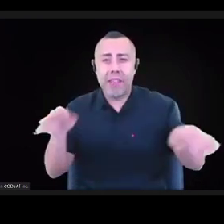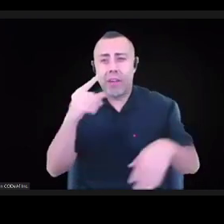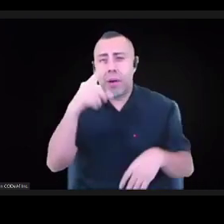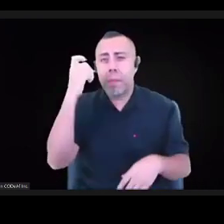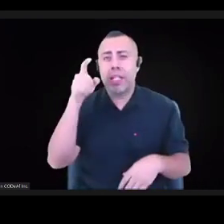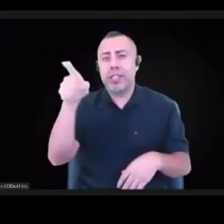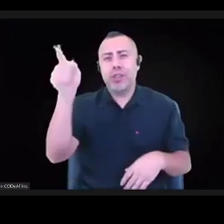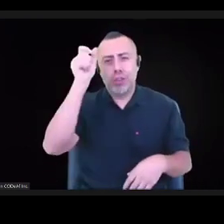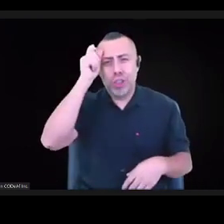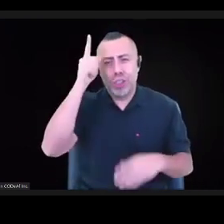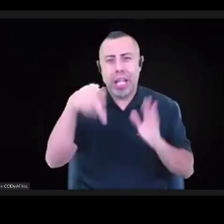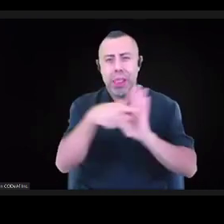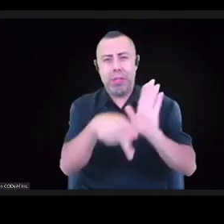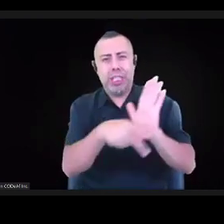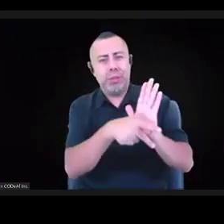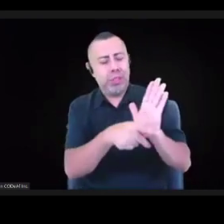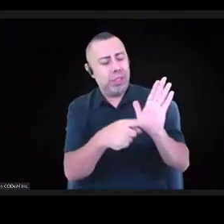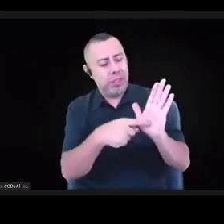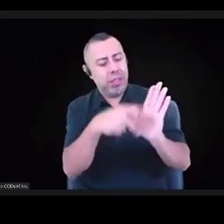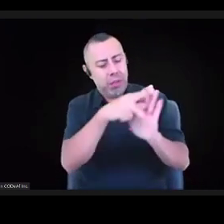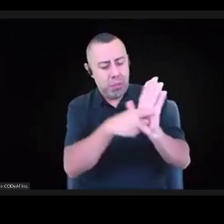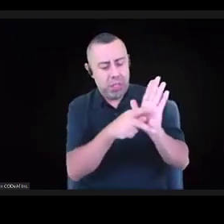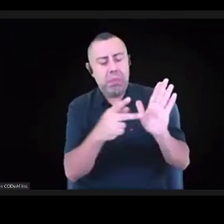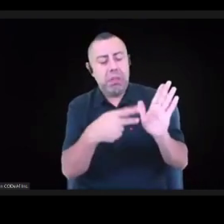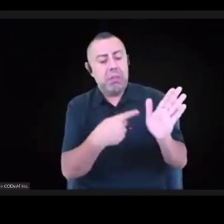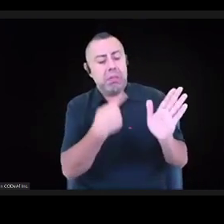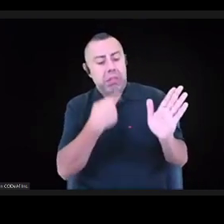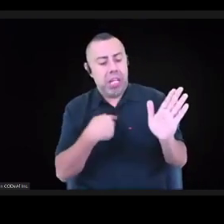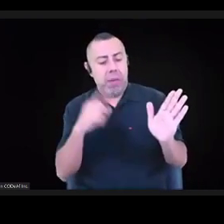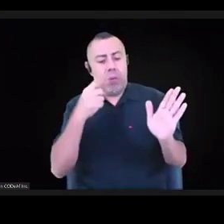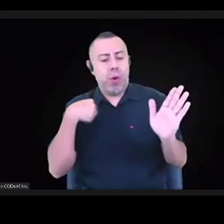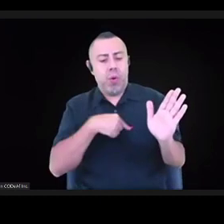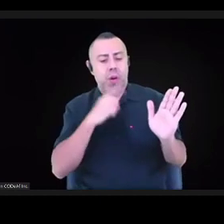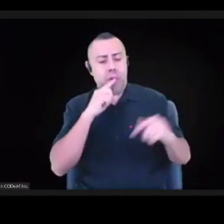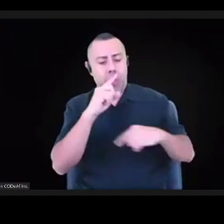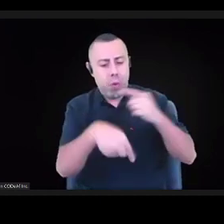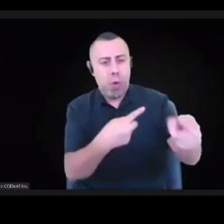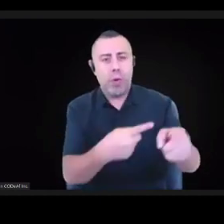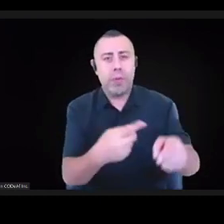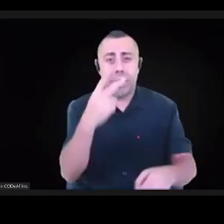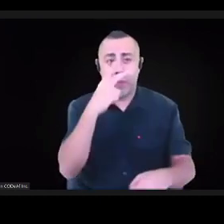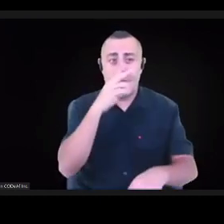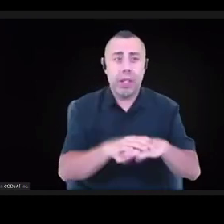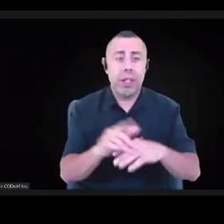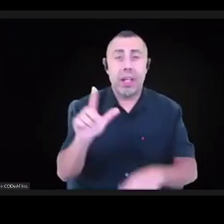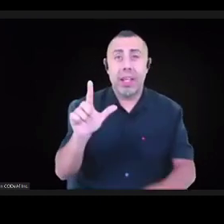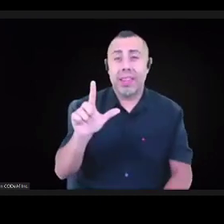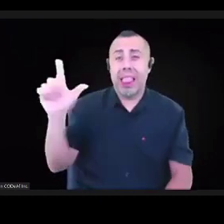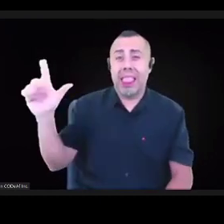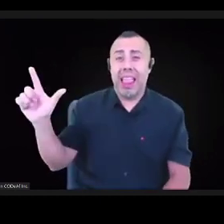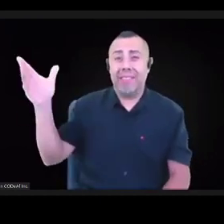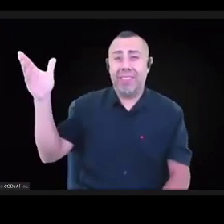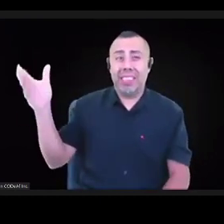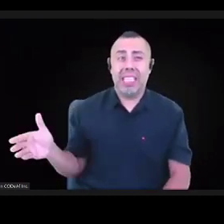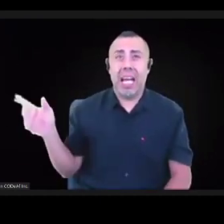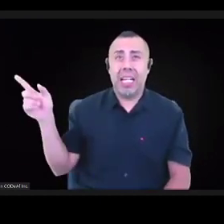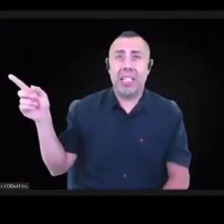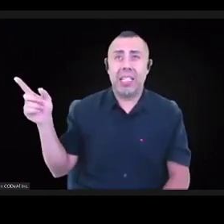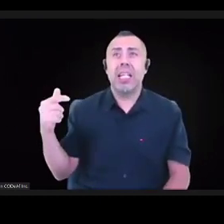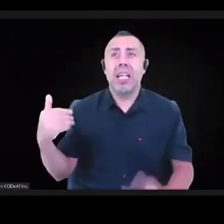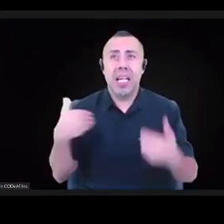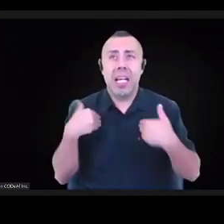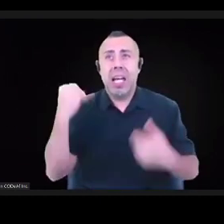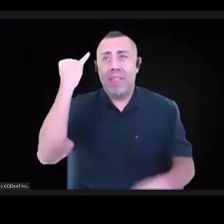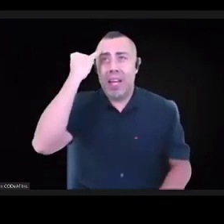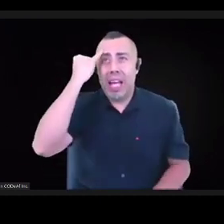to go. So in this case here, I think on the left side, I have some ideas around the ways